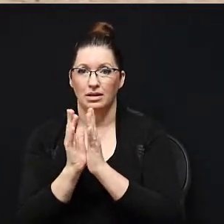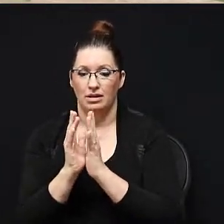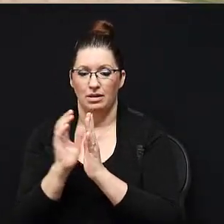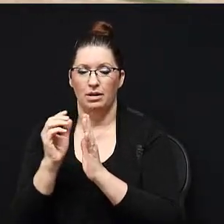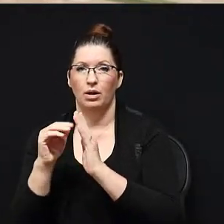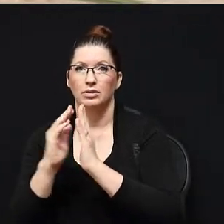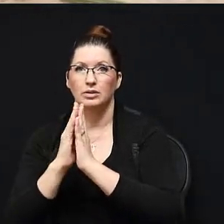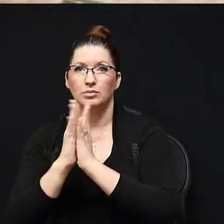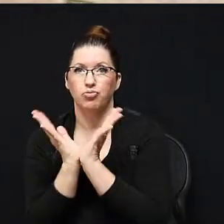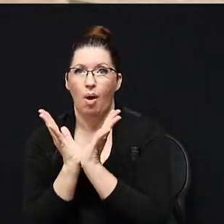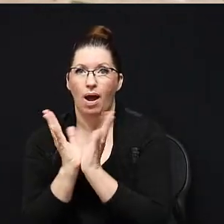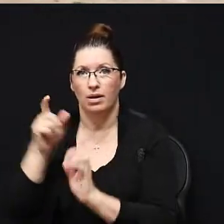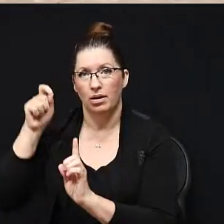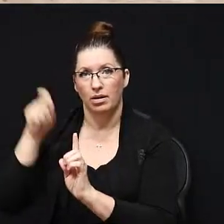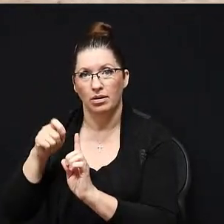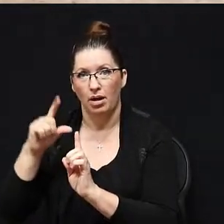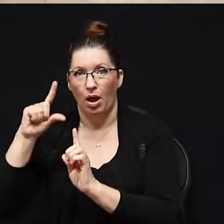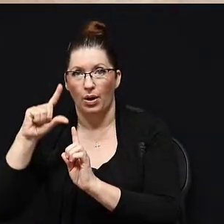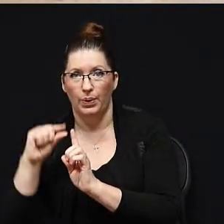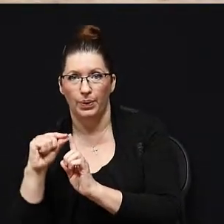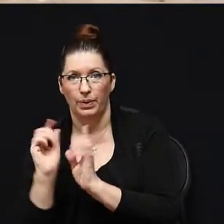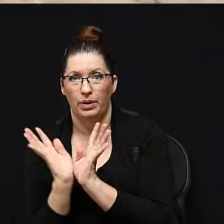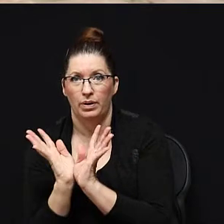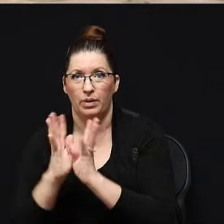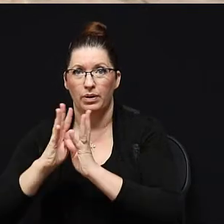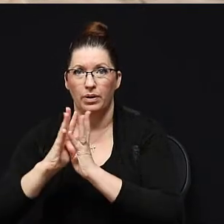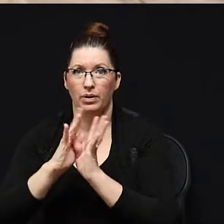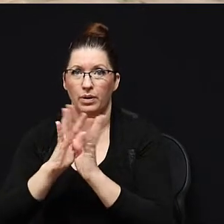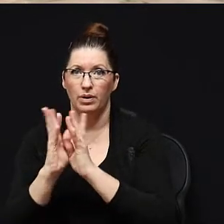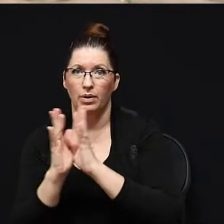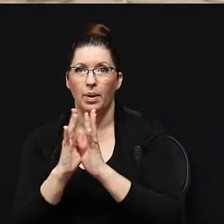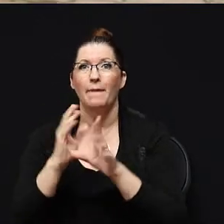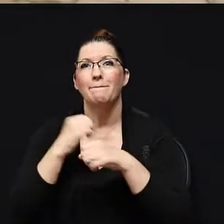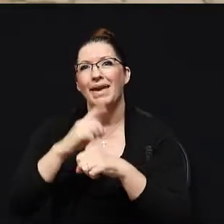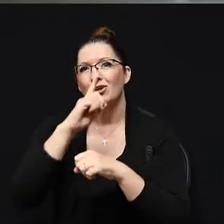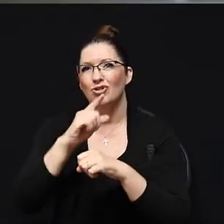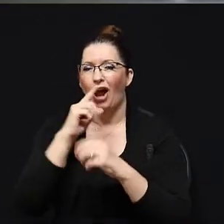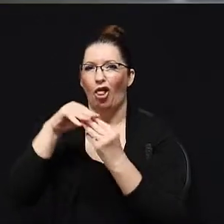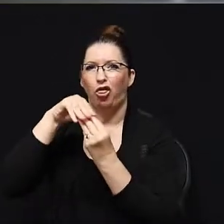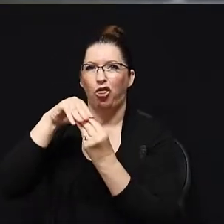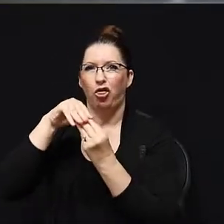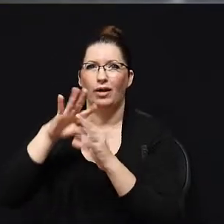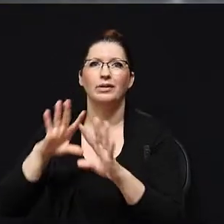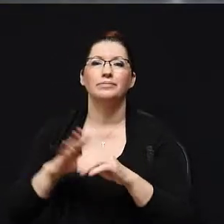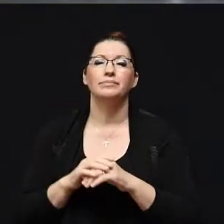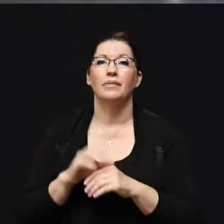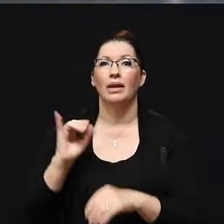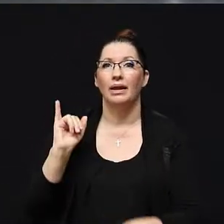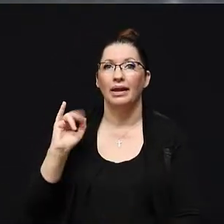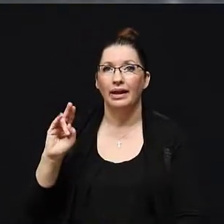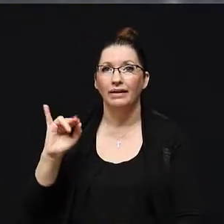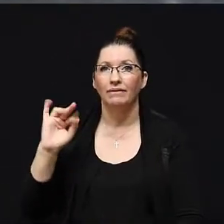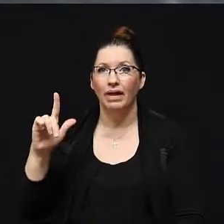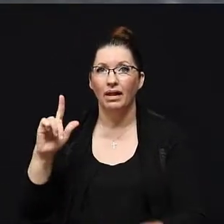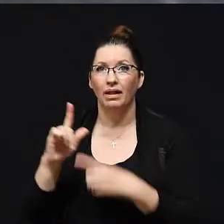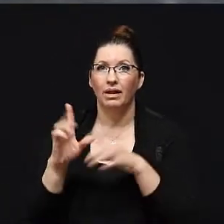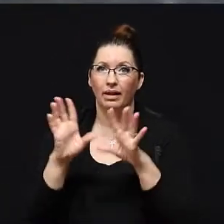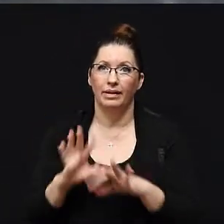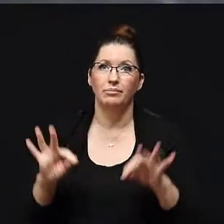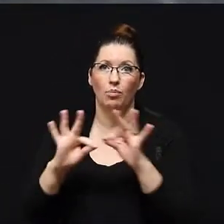to not create pinch points in the fabric and pull down the grass. Our infill is also a key point in our install.